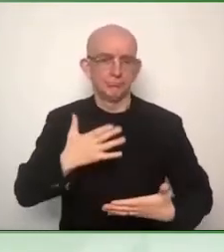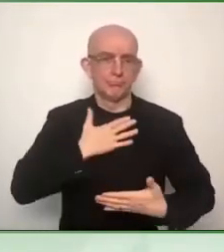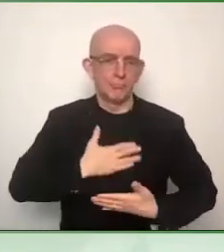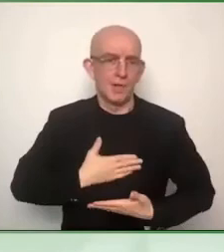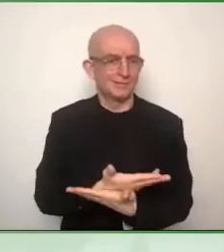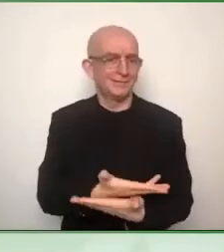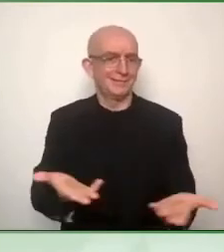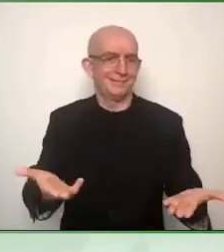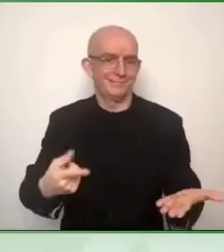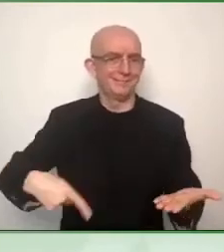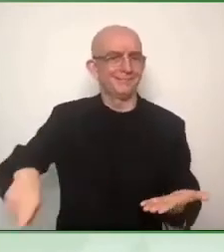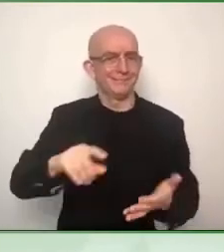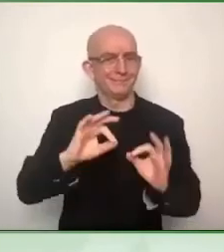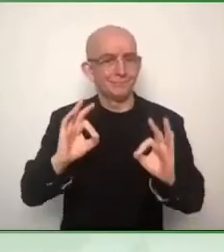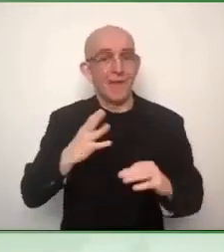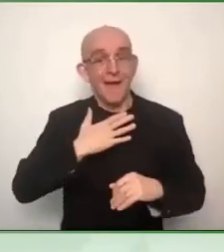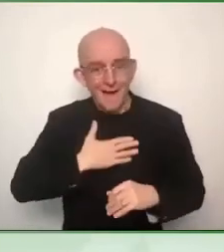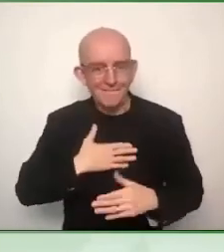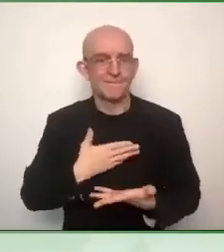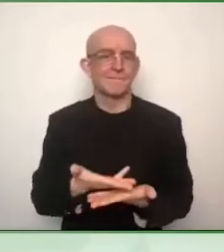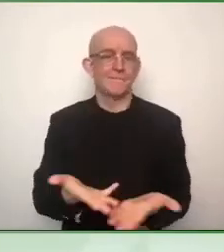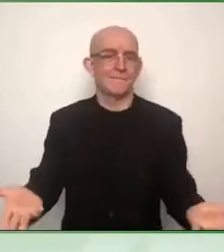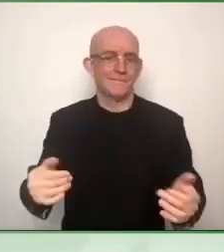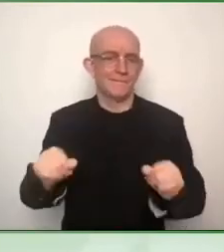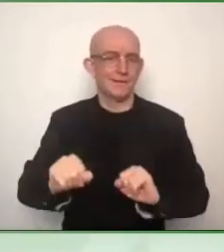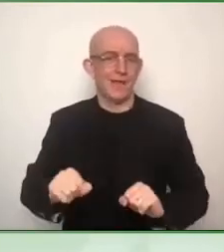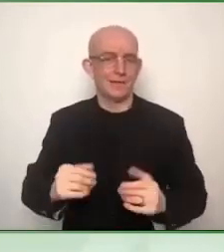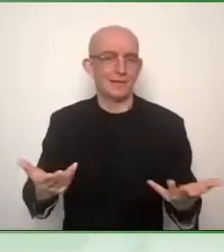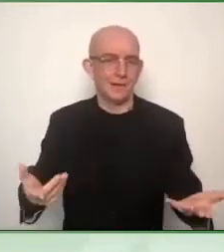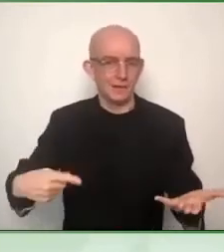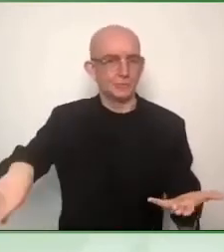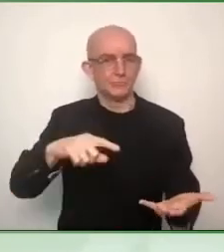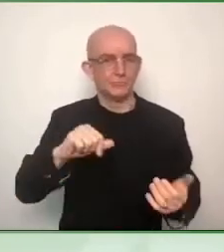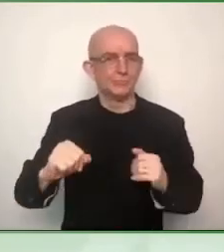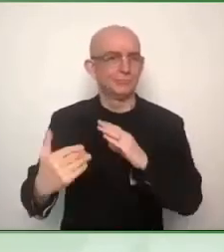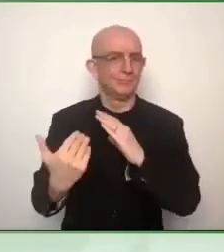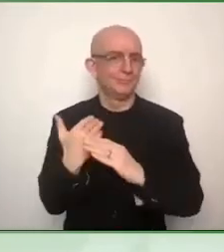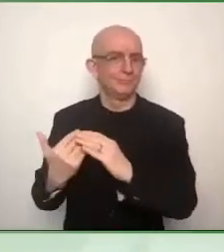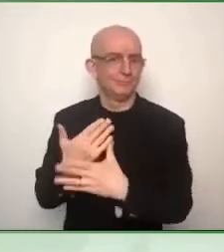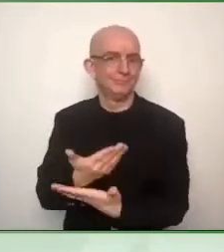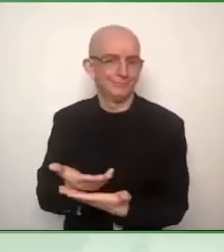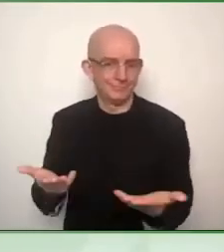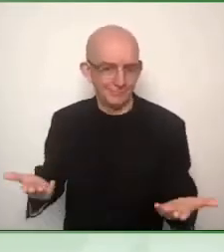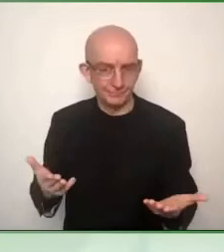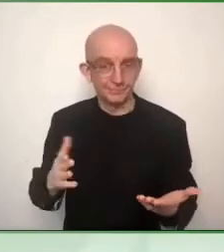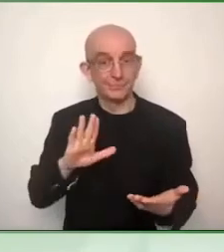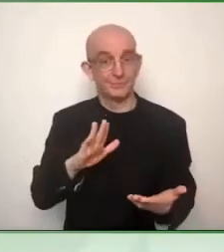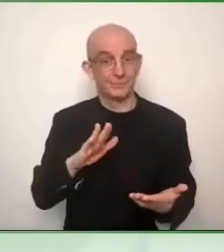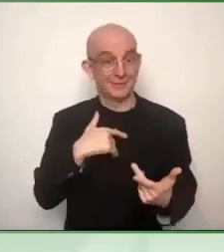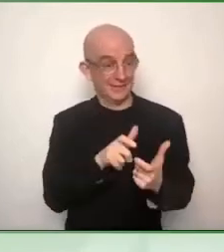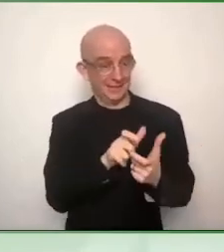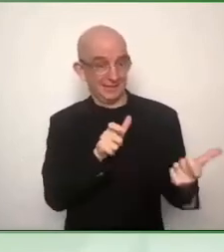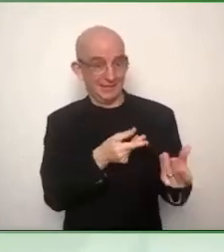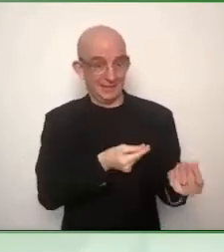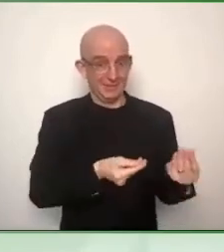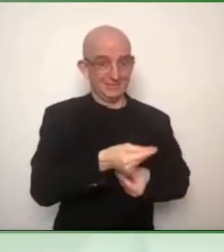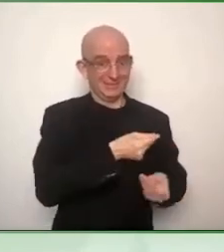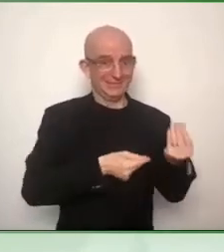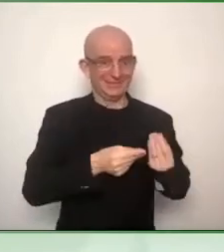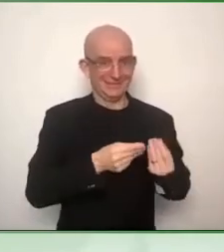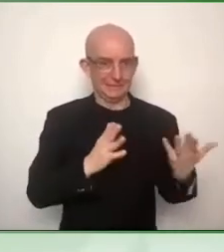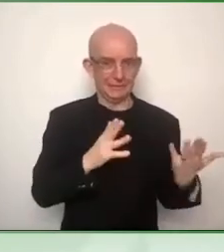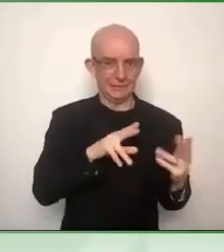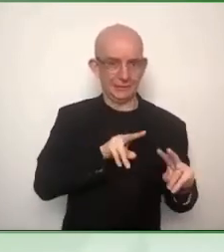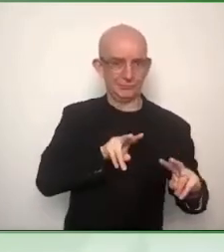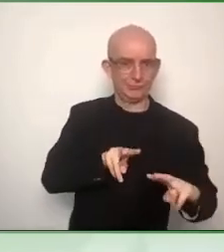to address things. But it's also from the user side, which is really important to us, you know, a benefit to have here common